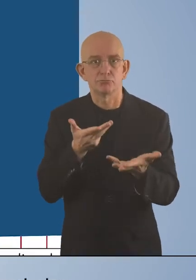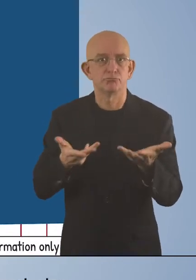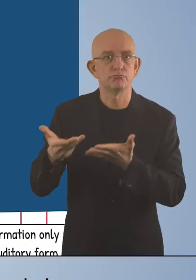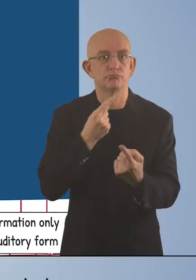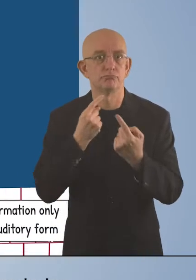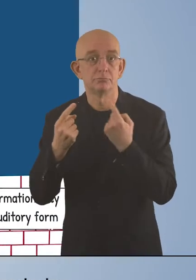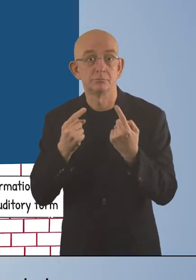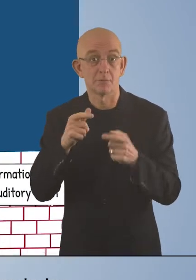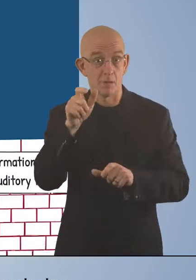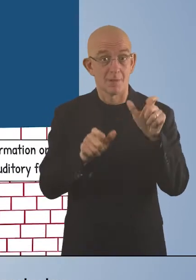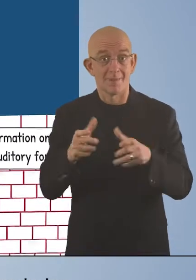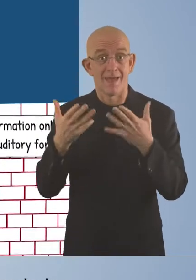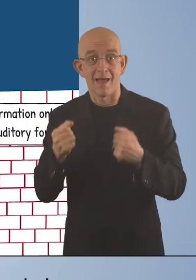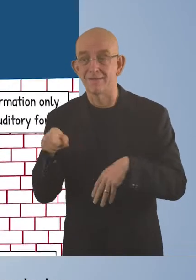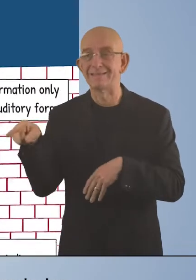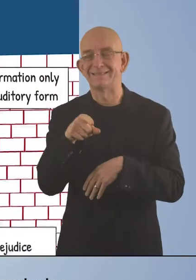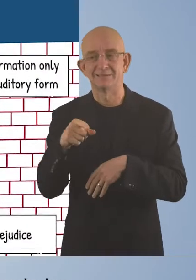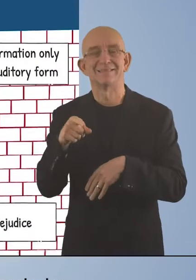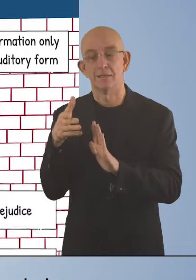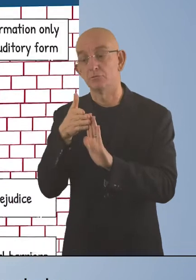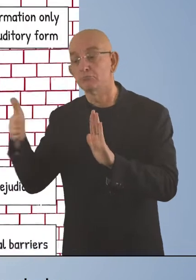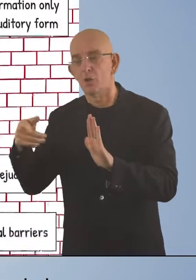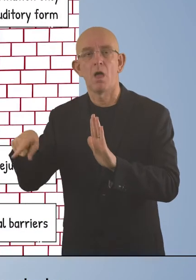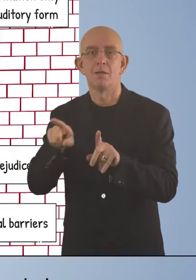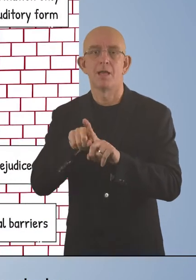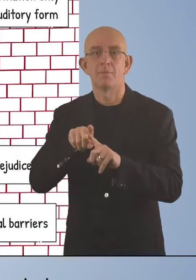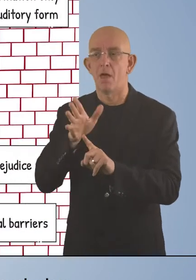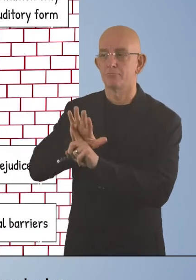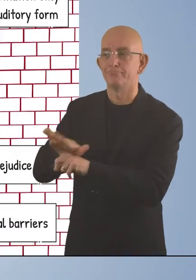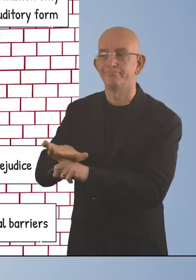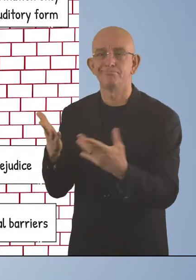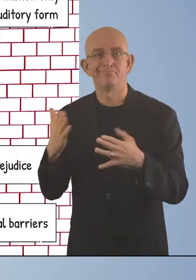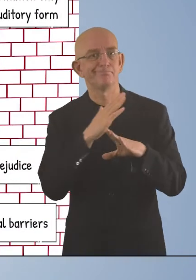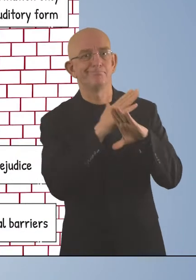These are the people at most risk of exclusion because of barriers in the environment.